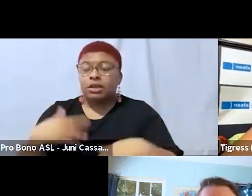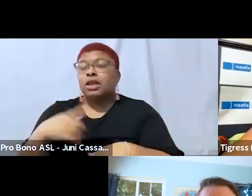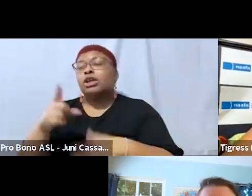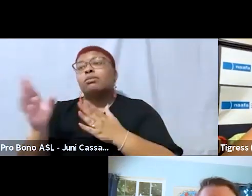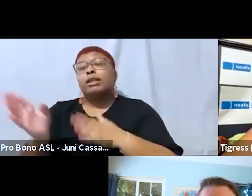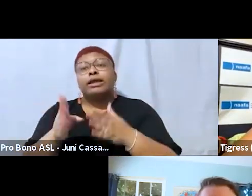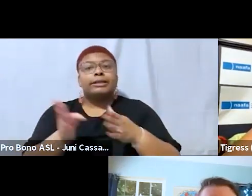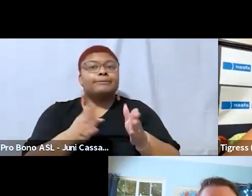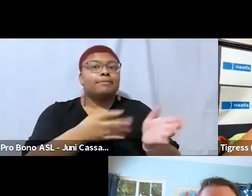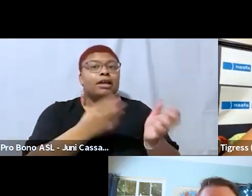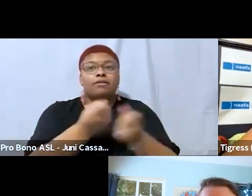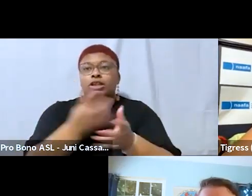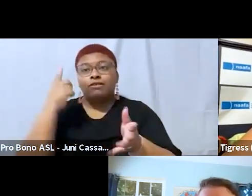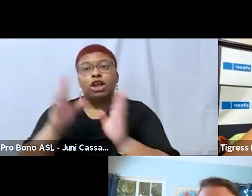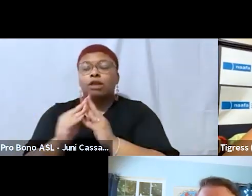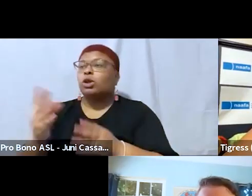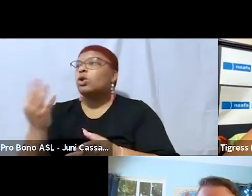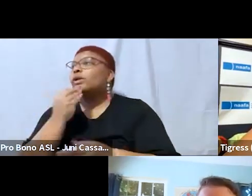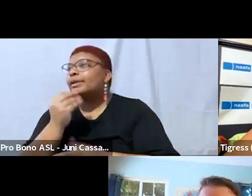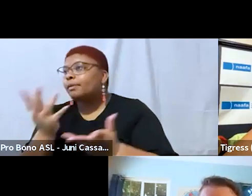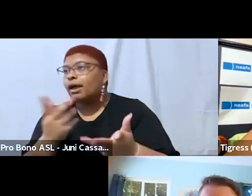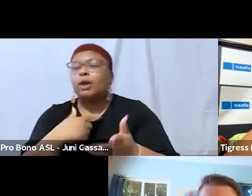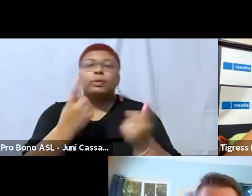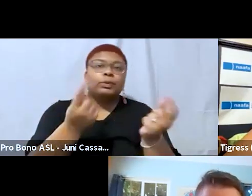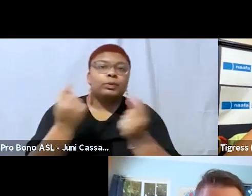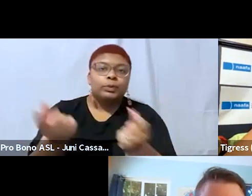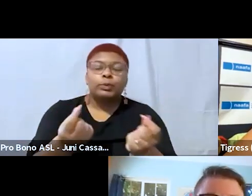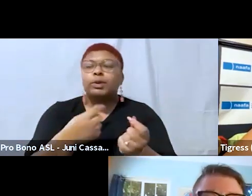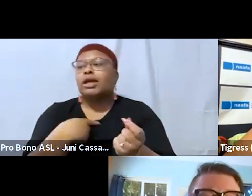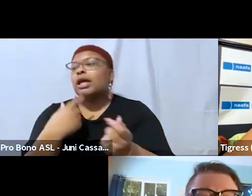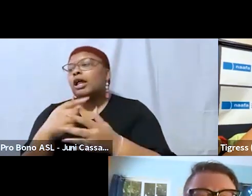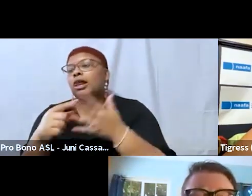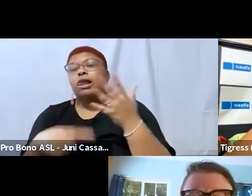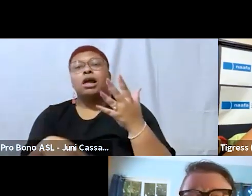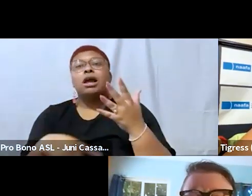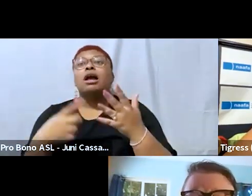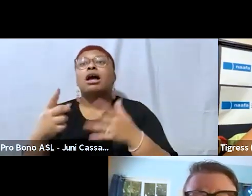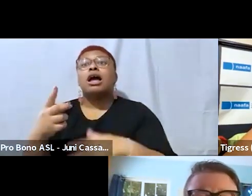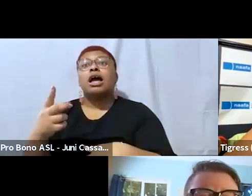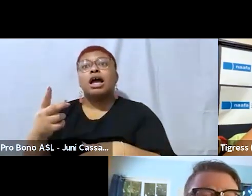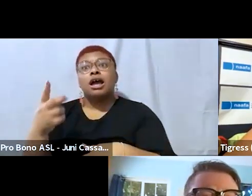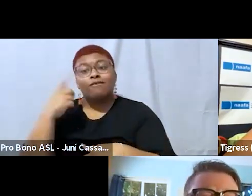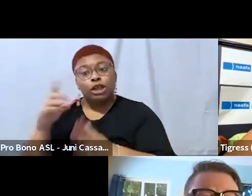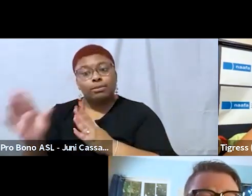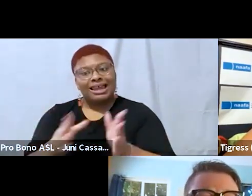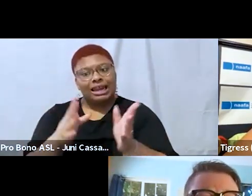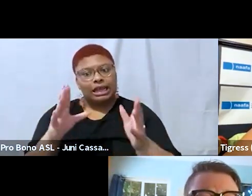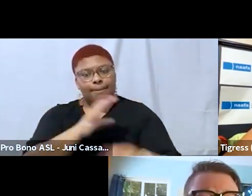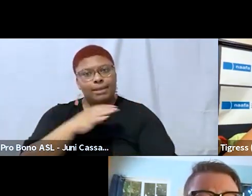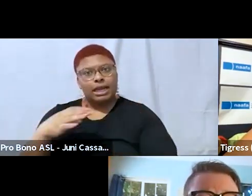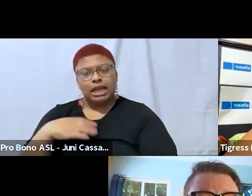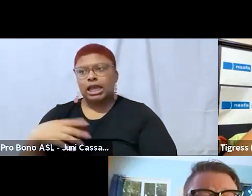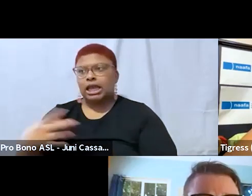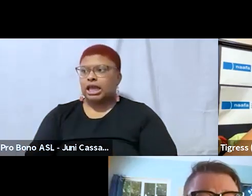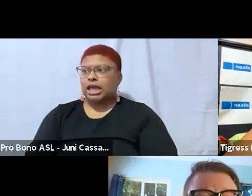the things around the conference where you're going to eat what you're going to do um get somebody on the planning committee who is infinite